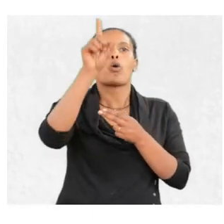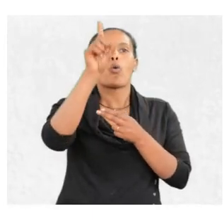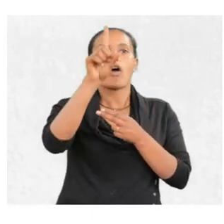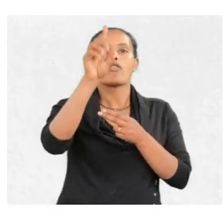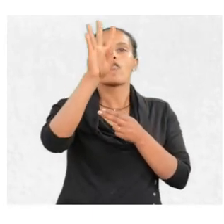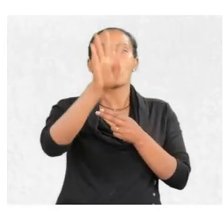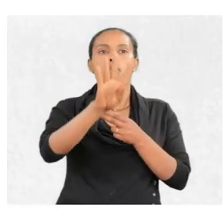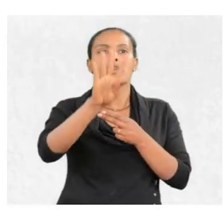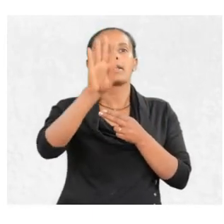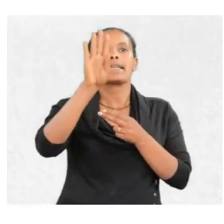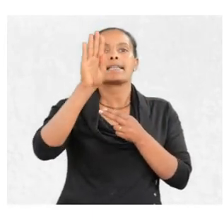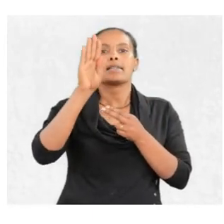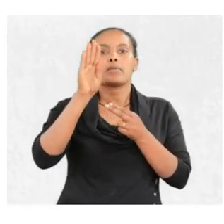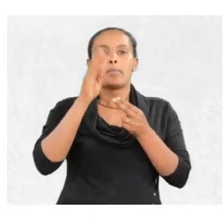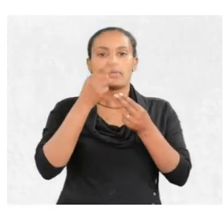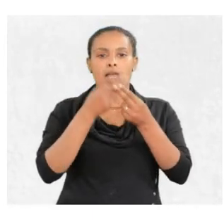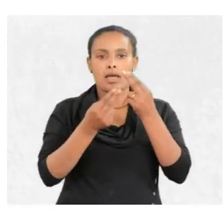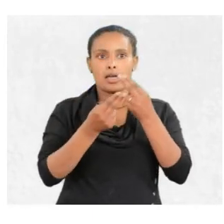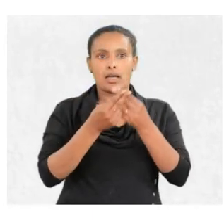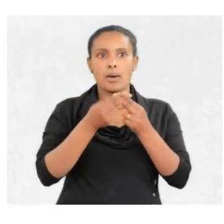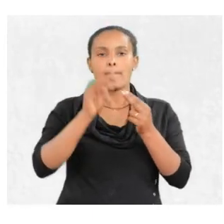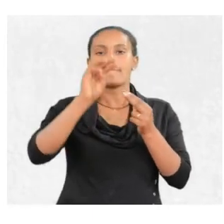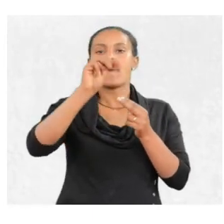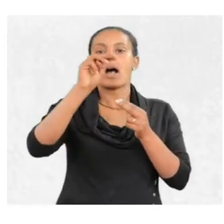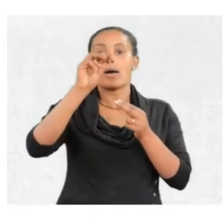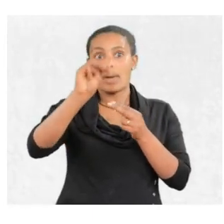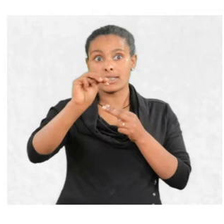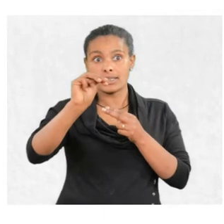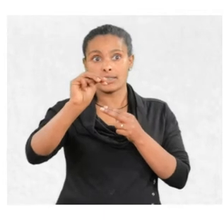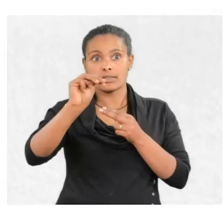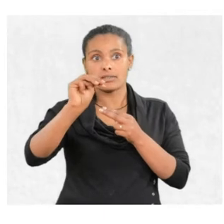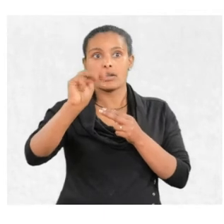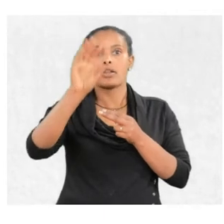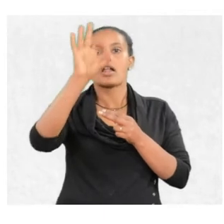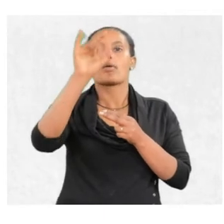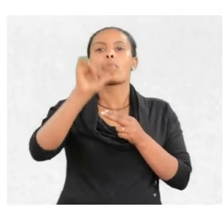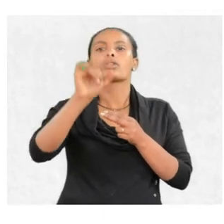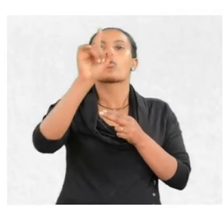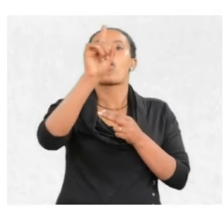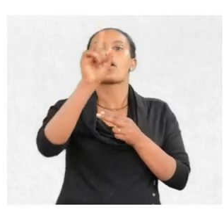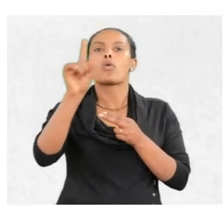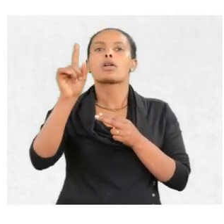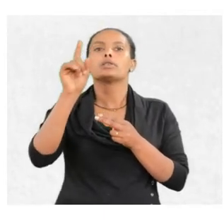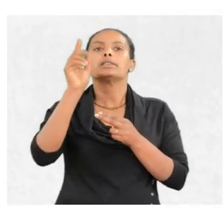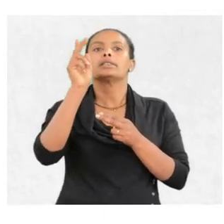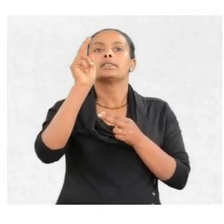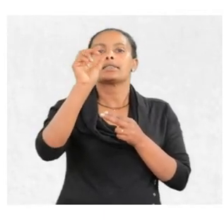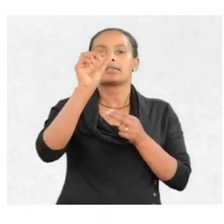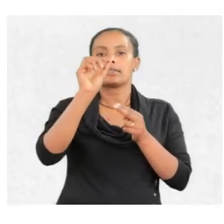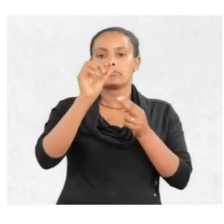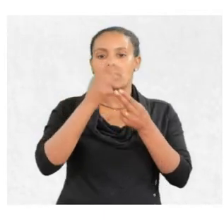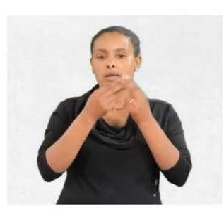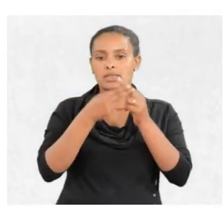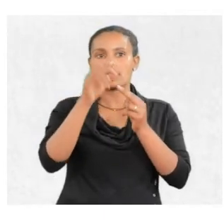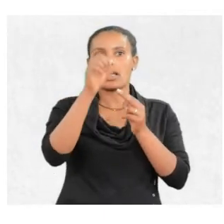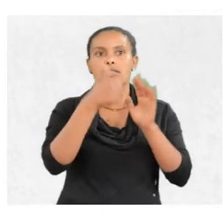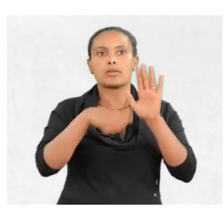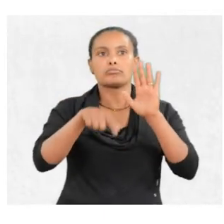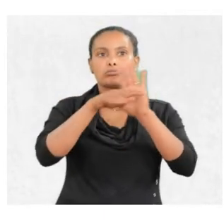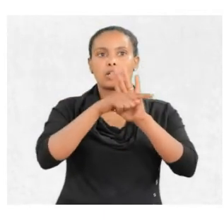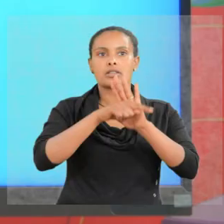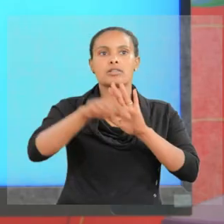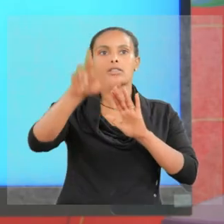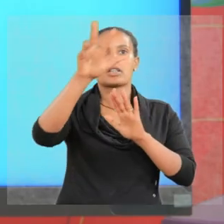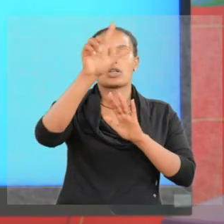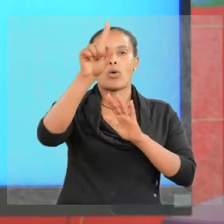times mass of the electron is 9.11 times 10 to power of minus 31 kilogram